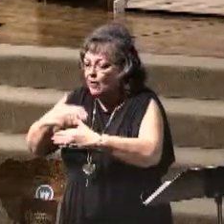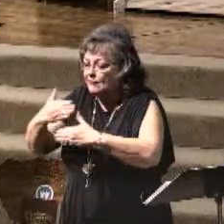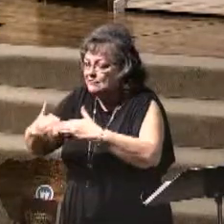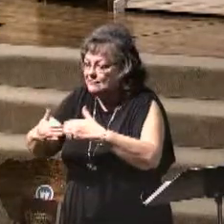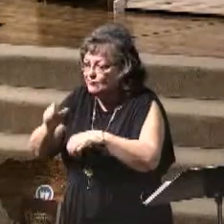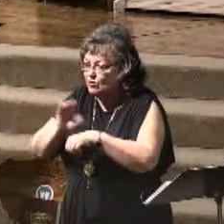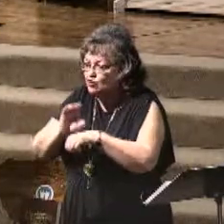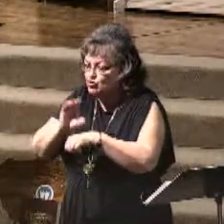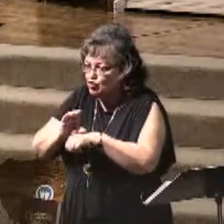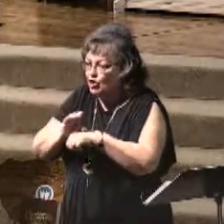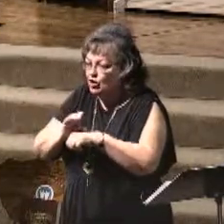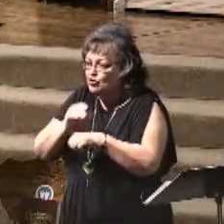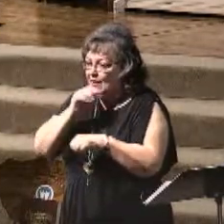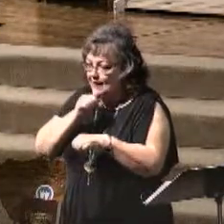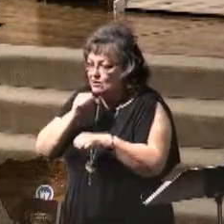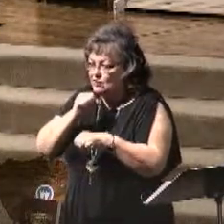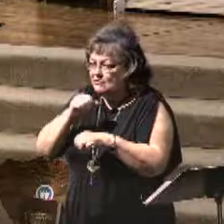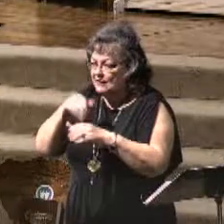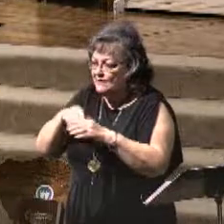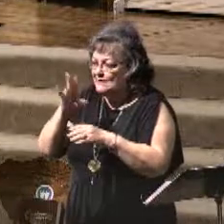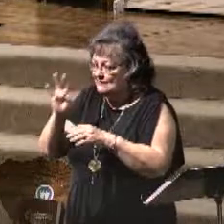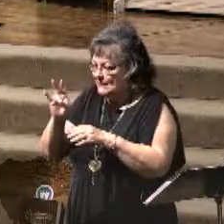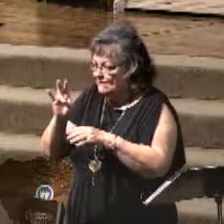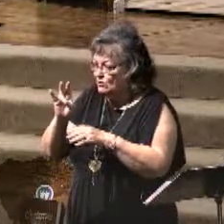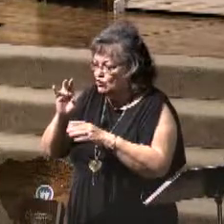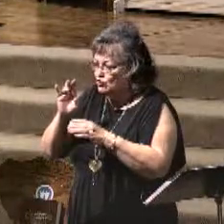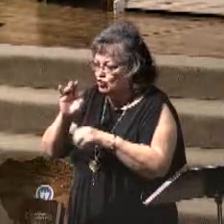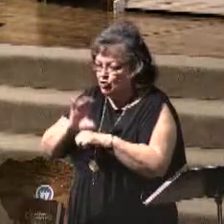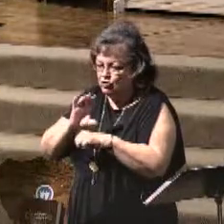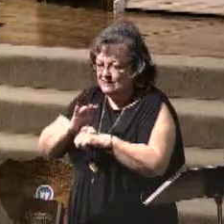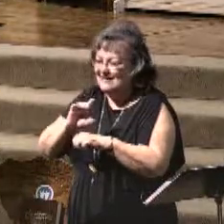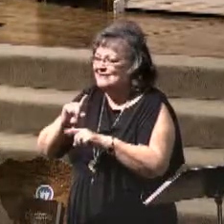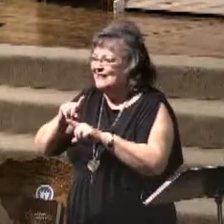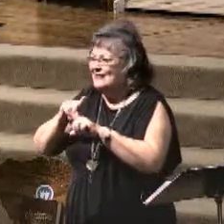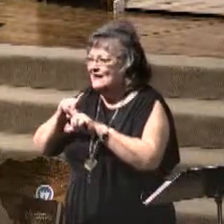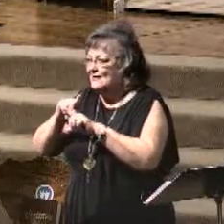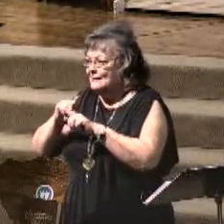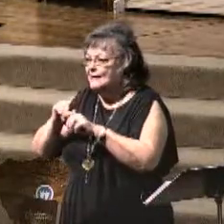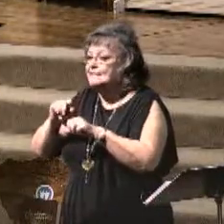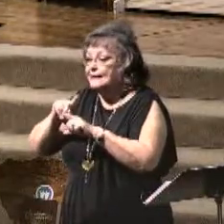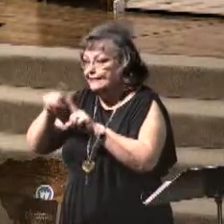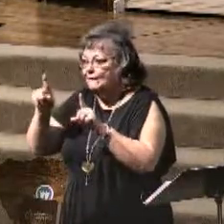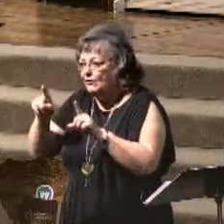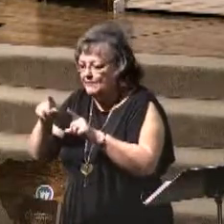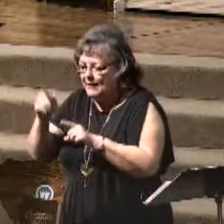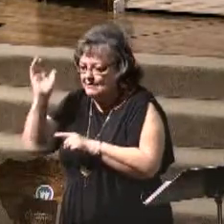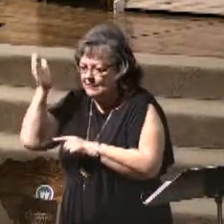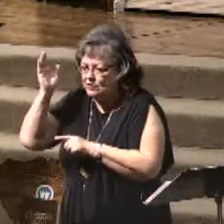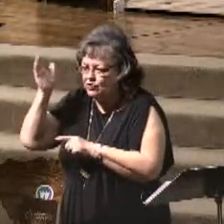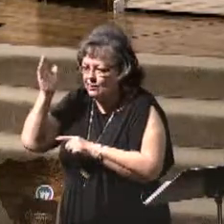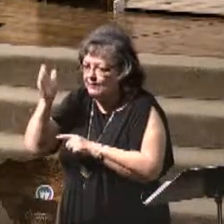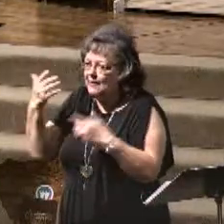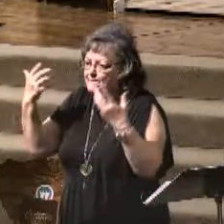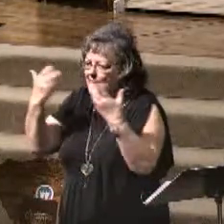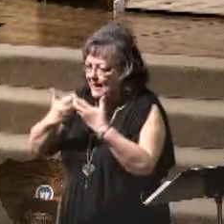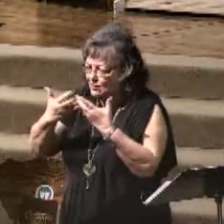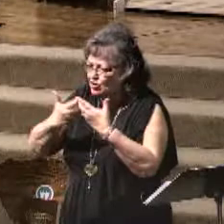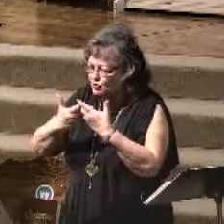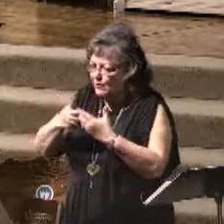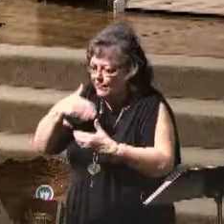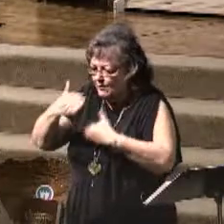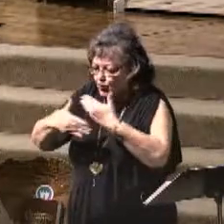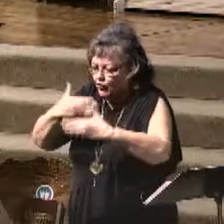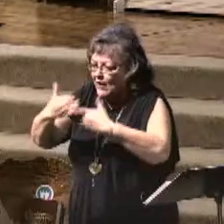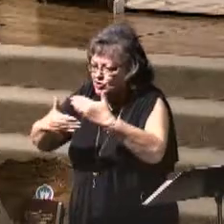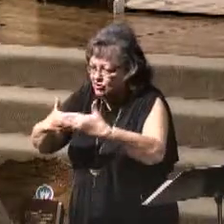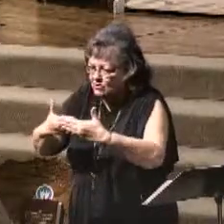in these seven churches. And that's a whole other message, but it matches with the progression of the church and